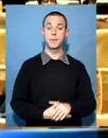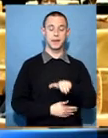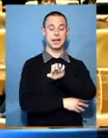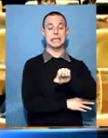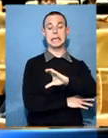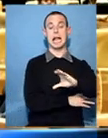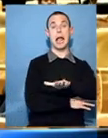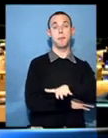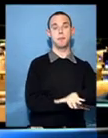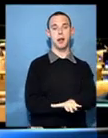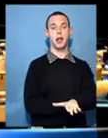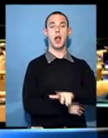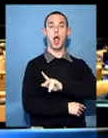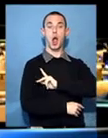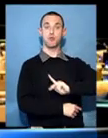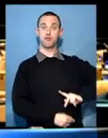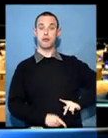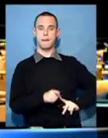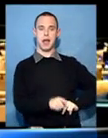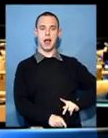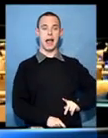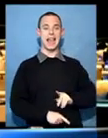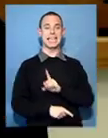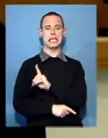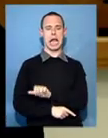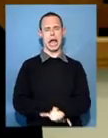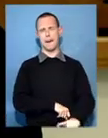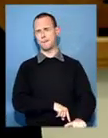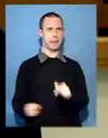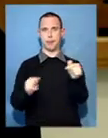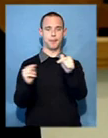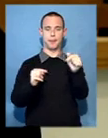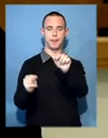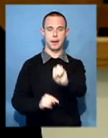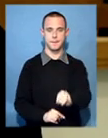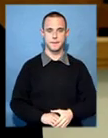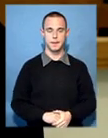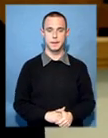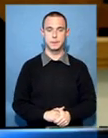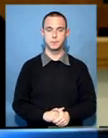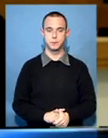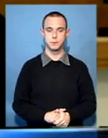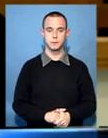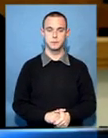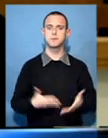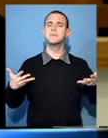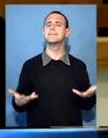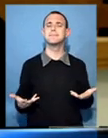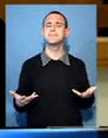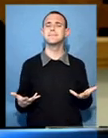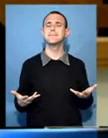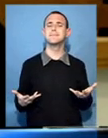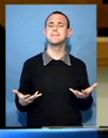Eastern Cape, the induction of the Premier led to a fiery DA response. You sir will have to answer to this house how you came